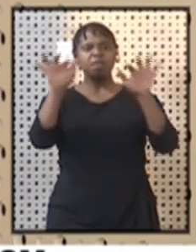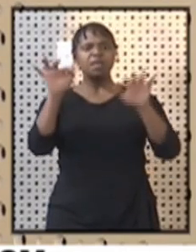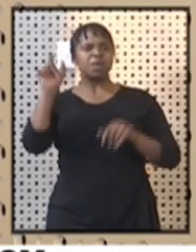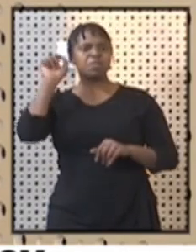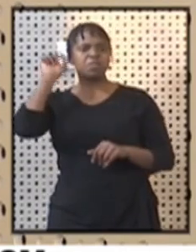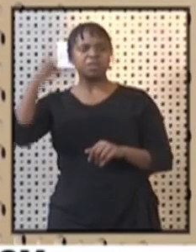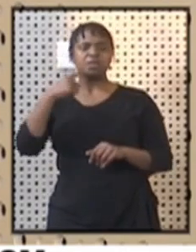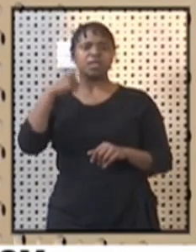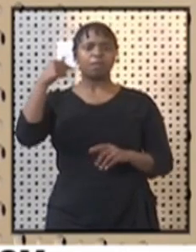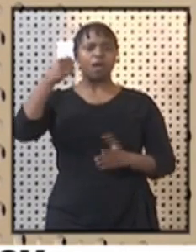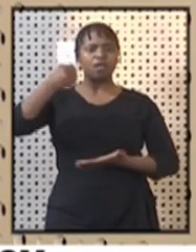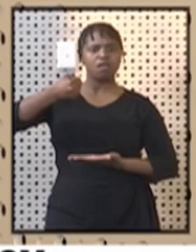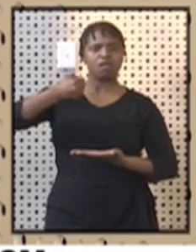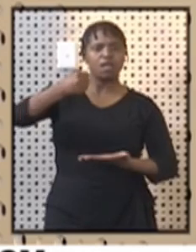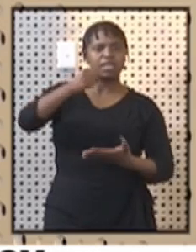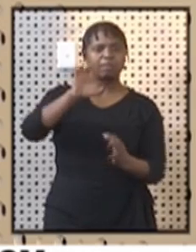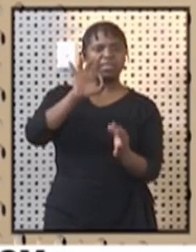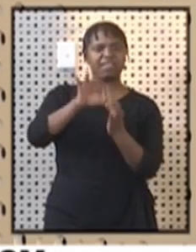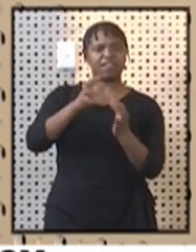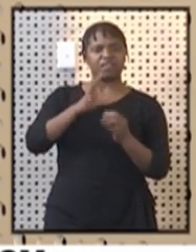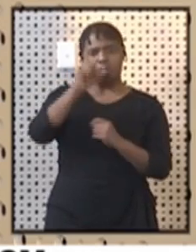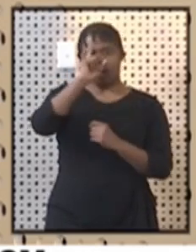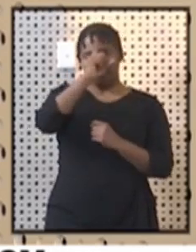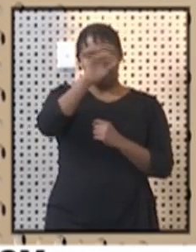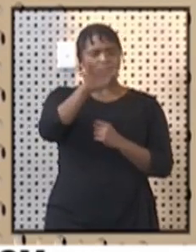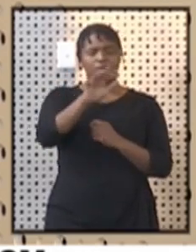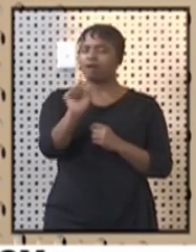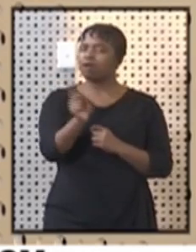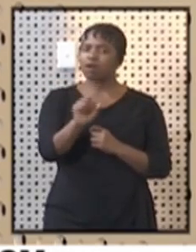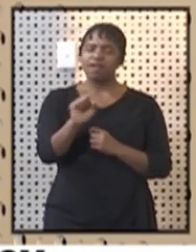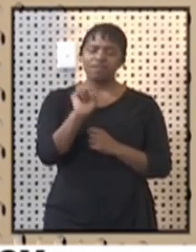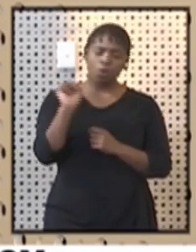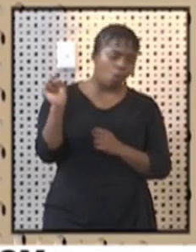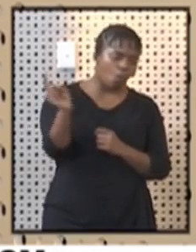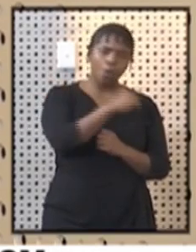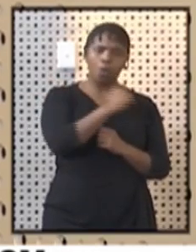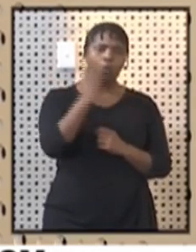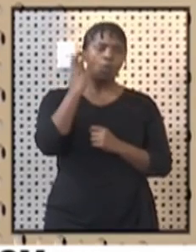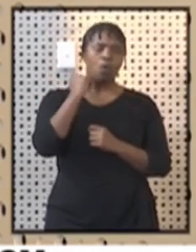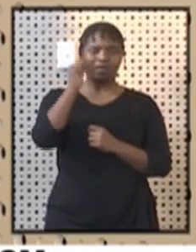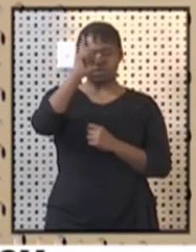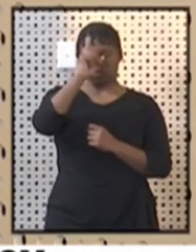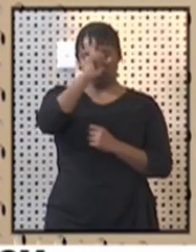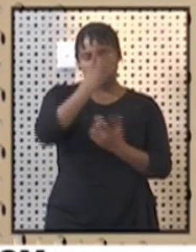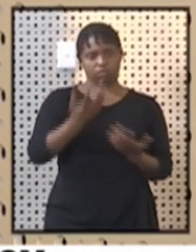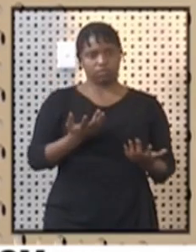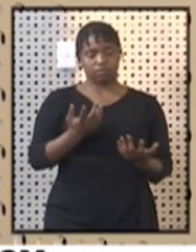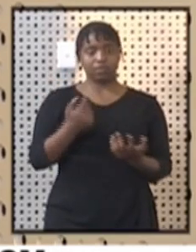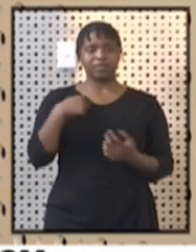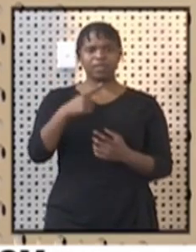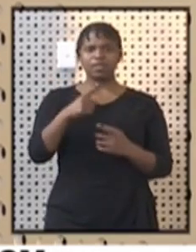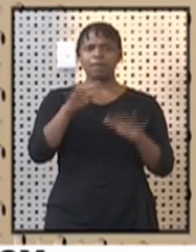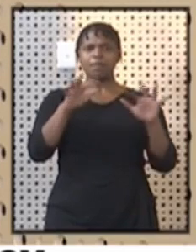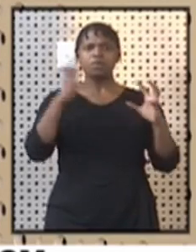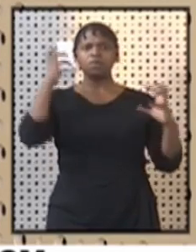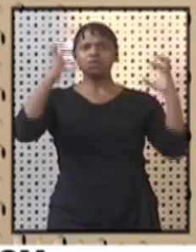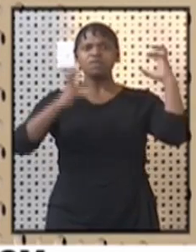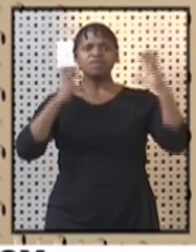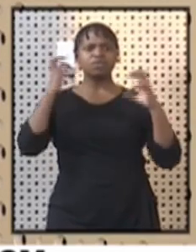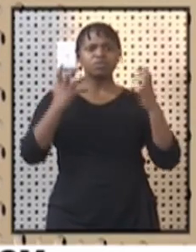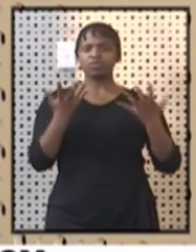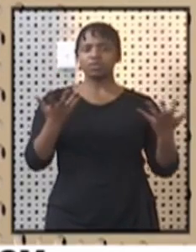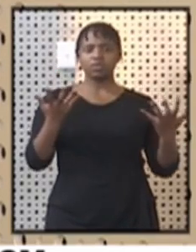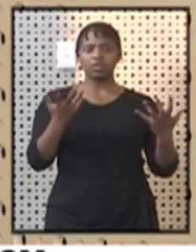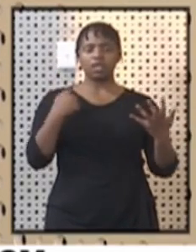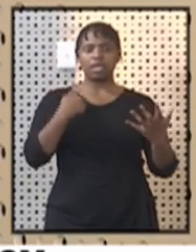relief fund was specifically for black people. This unfortunate and untimely confusing, unfortunately